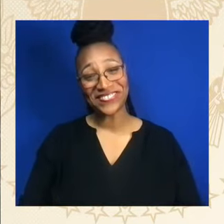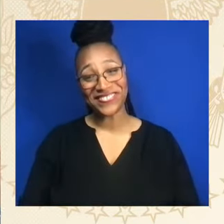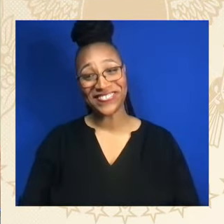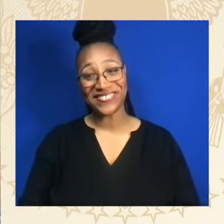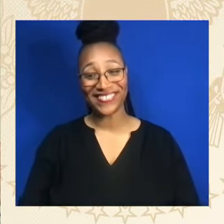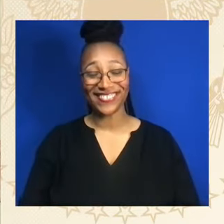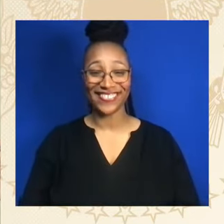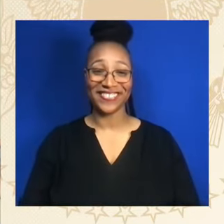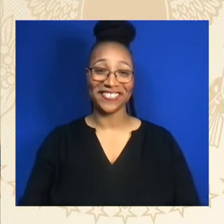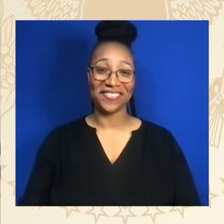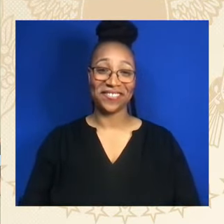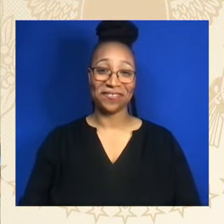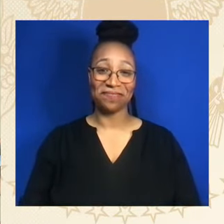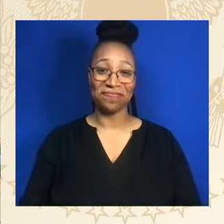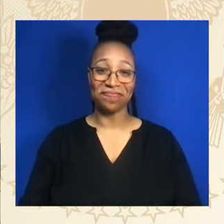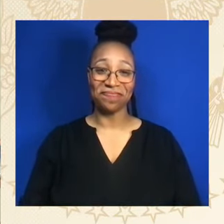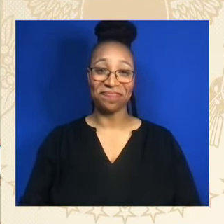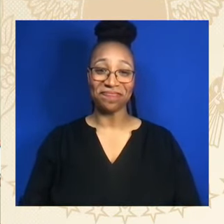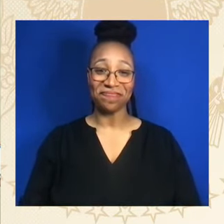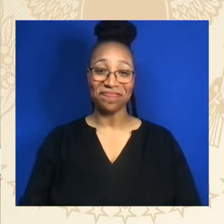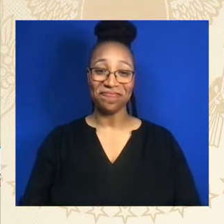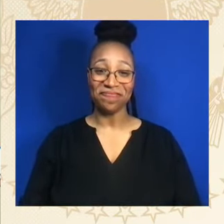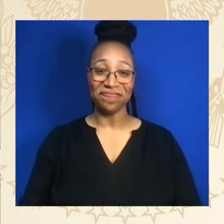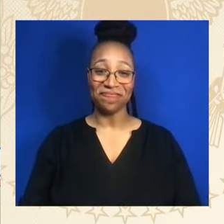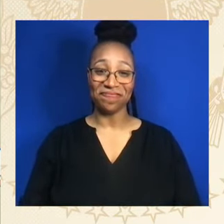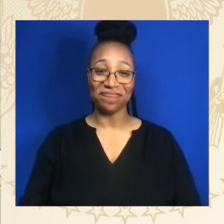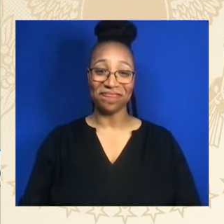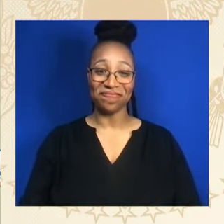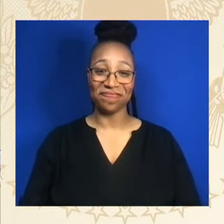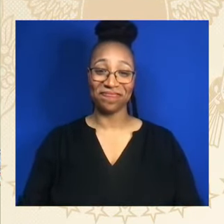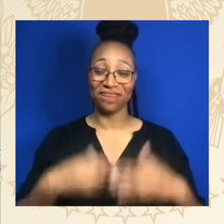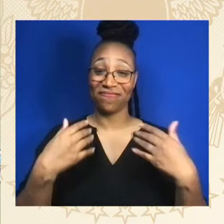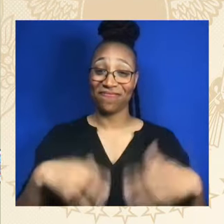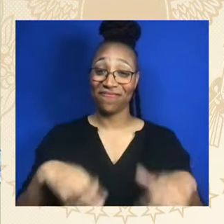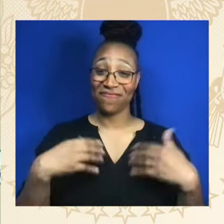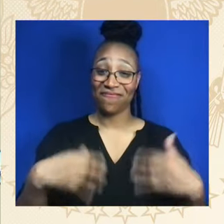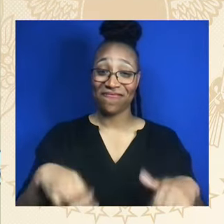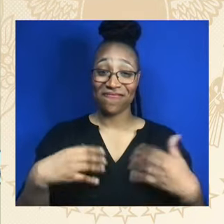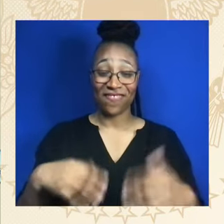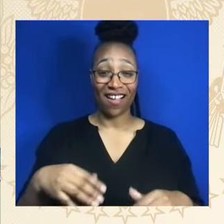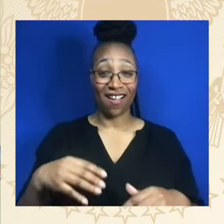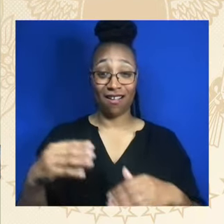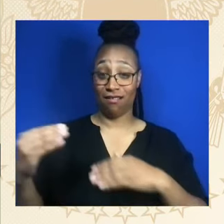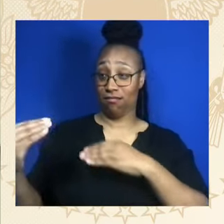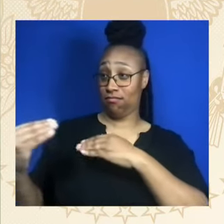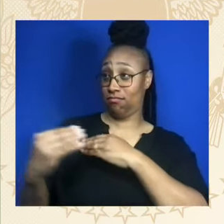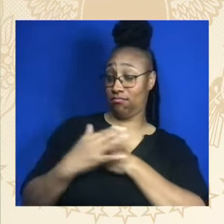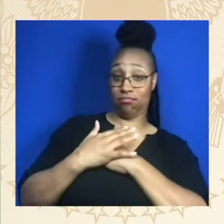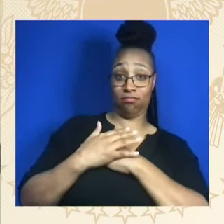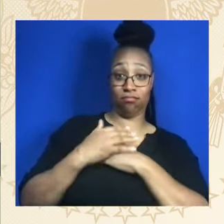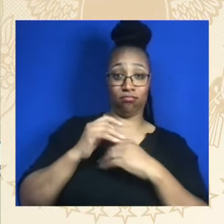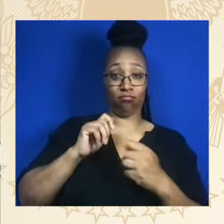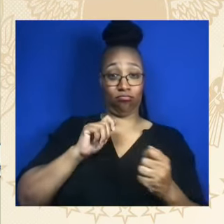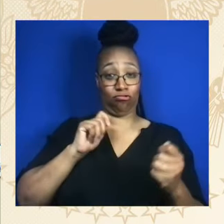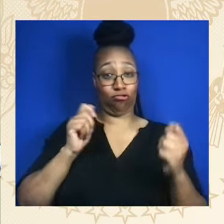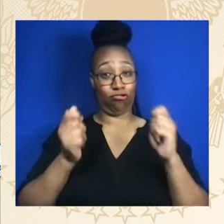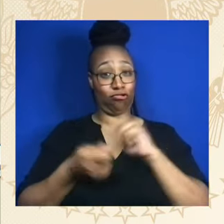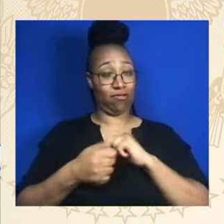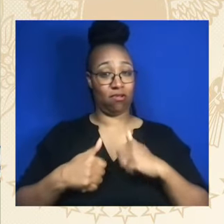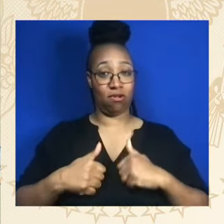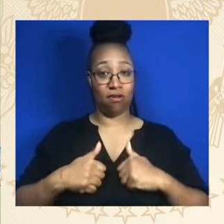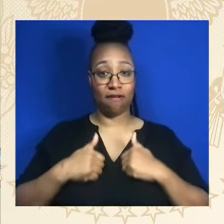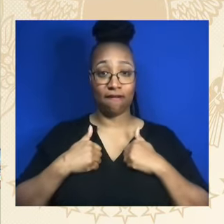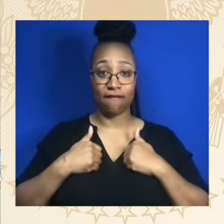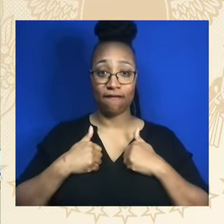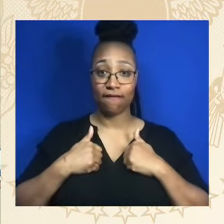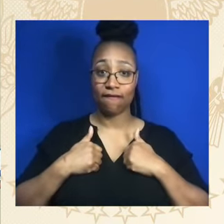It's an experience that will change all of our lives. And hopefully I'll be able to see more of you in Washington. I'm currently applying